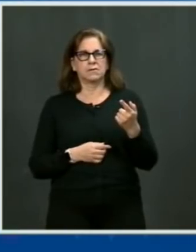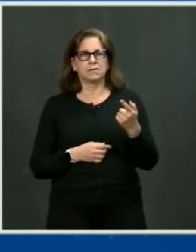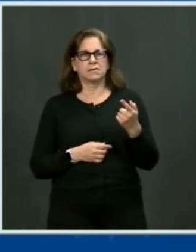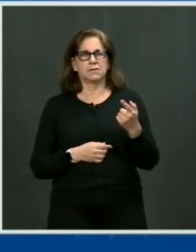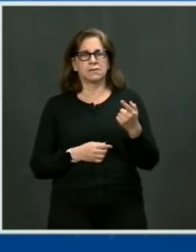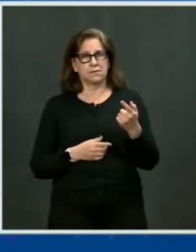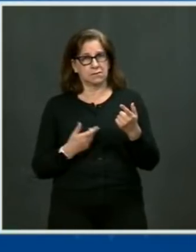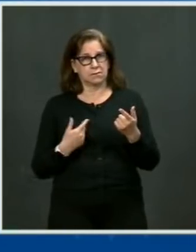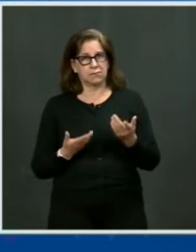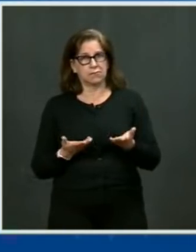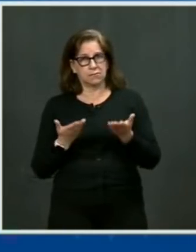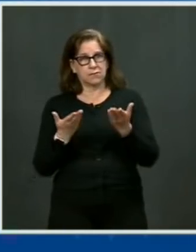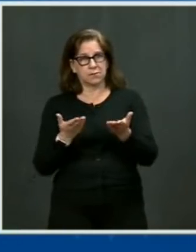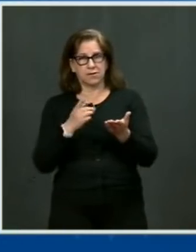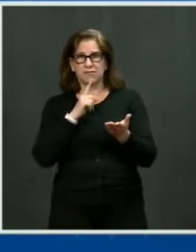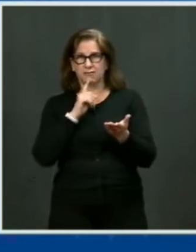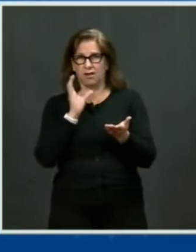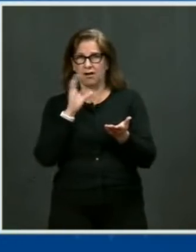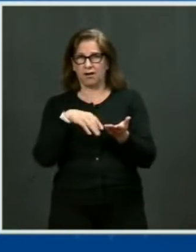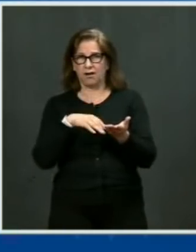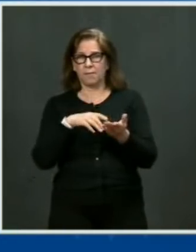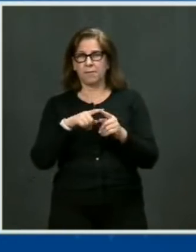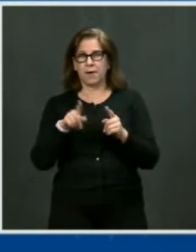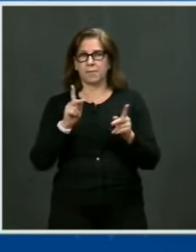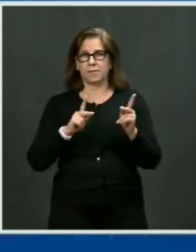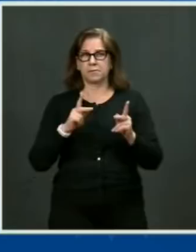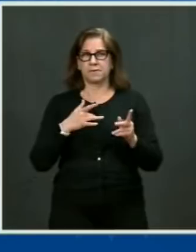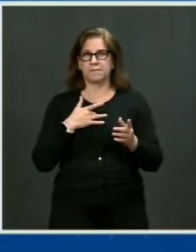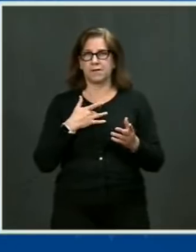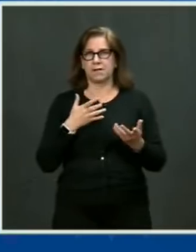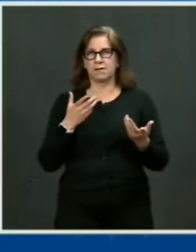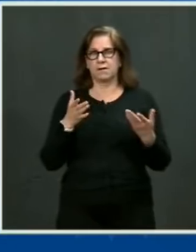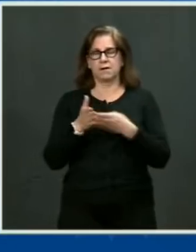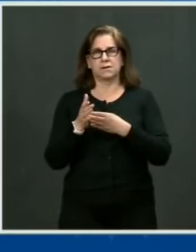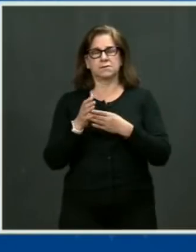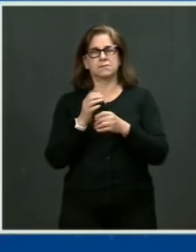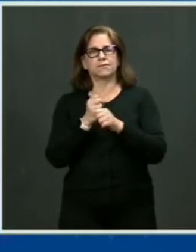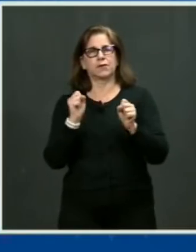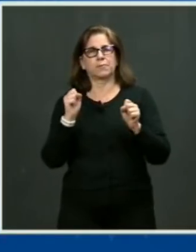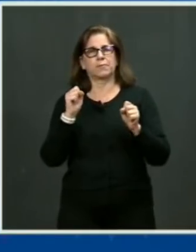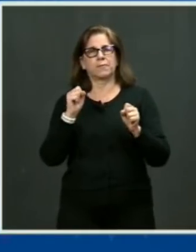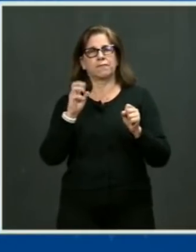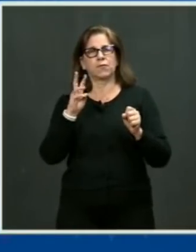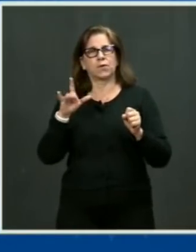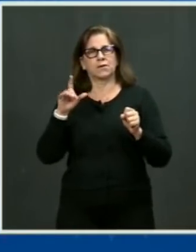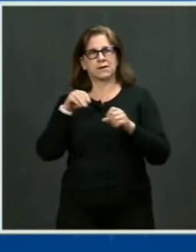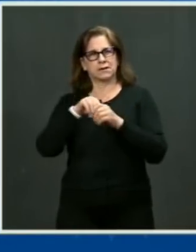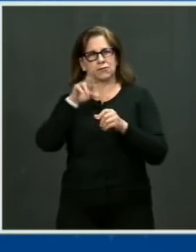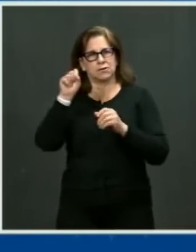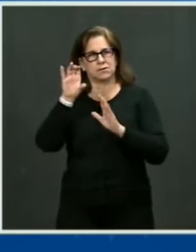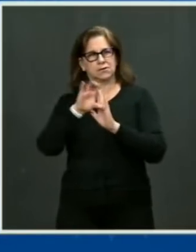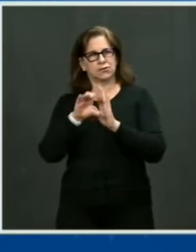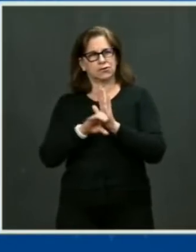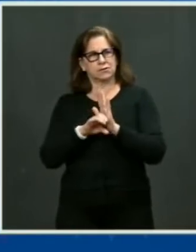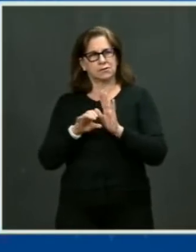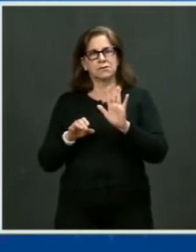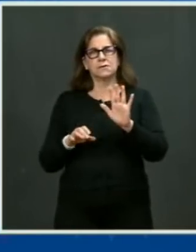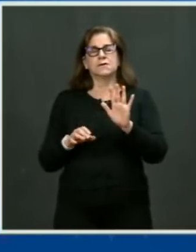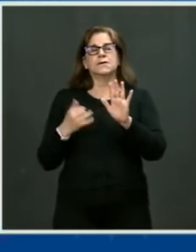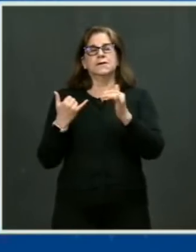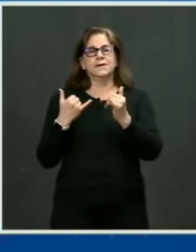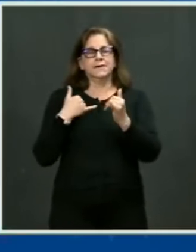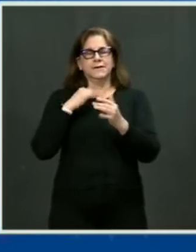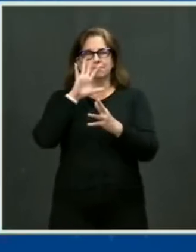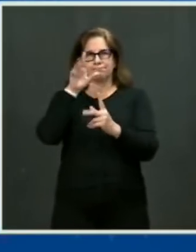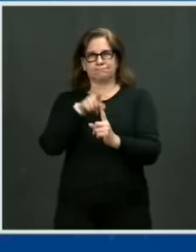Constitution. Gun violence in this country is an epidemic. Let me say it again. Gun violence in